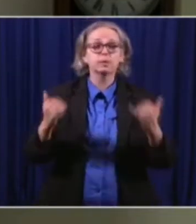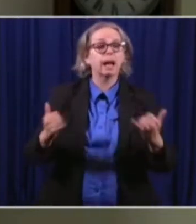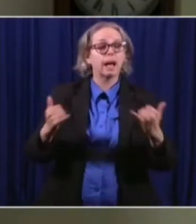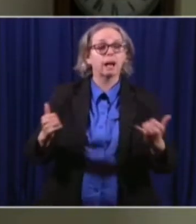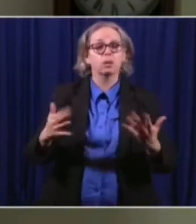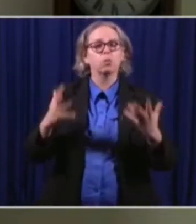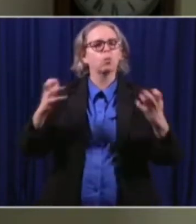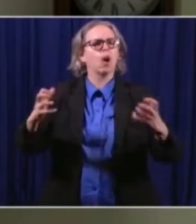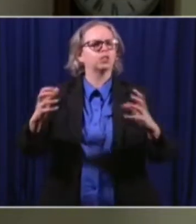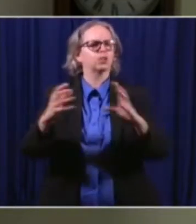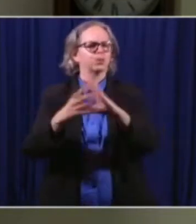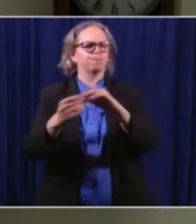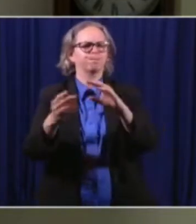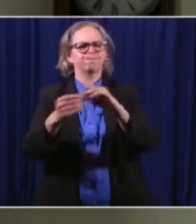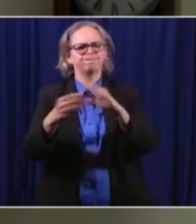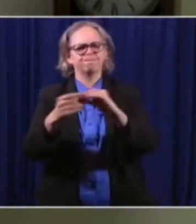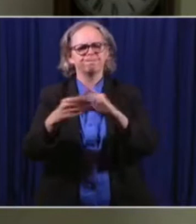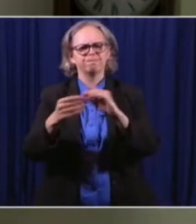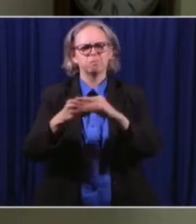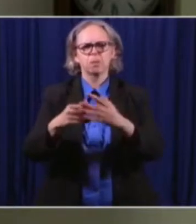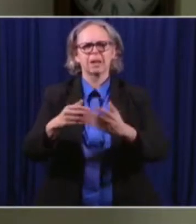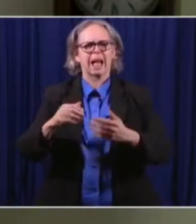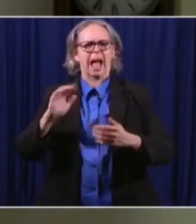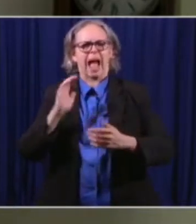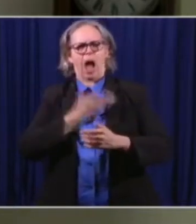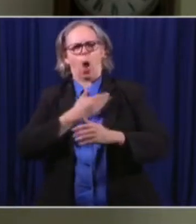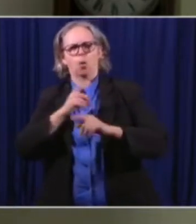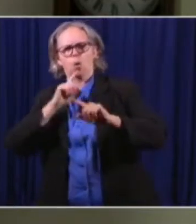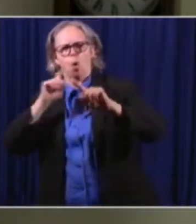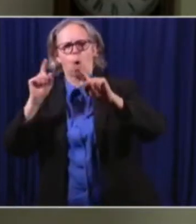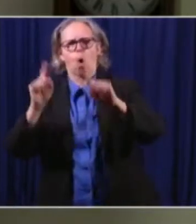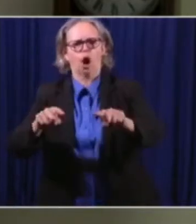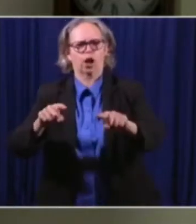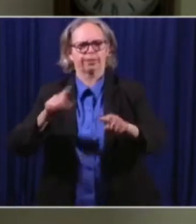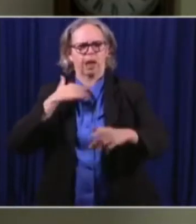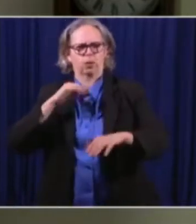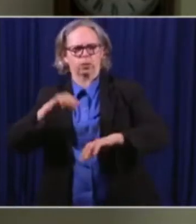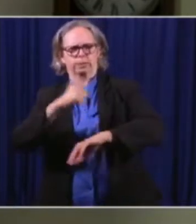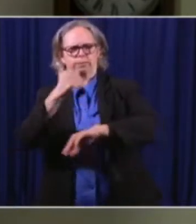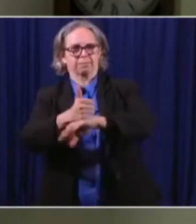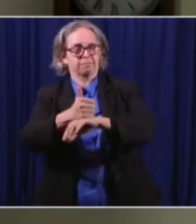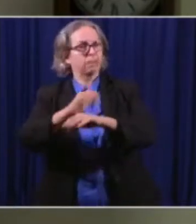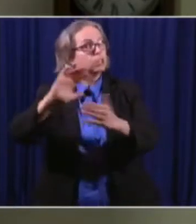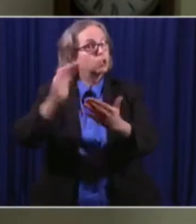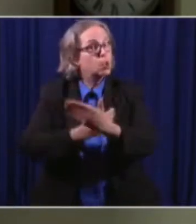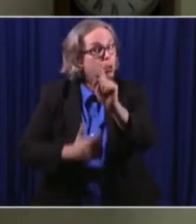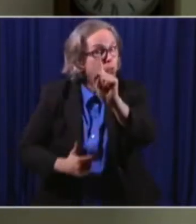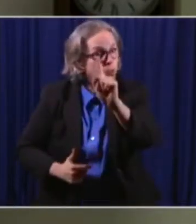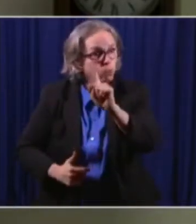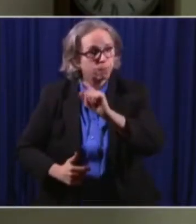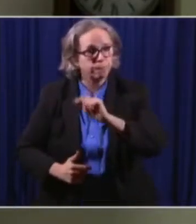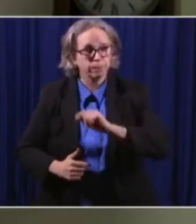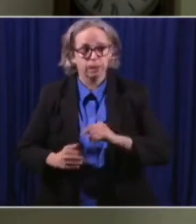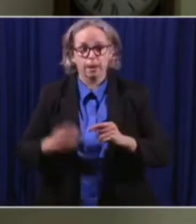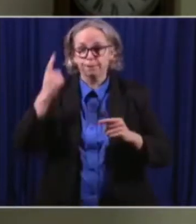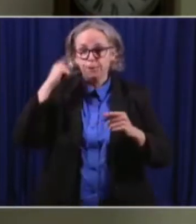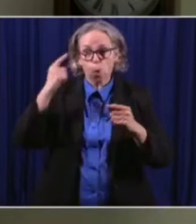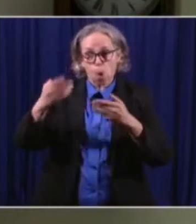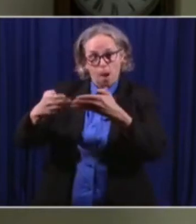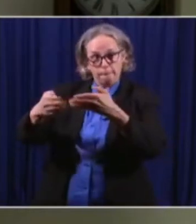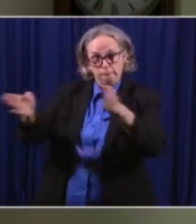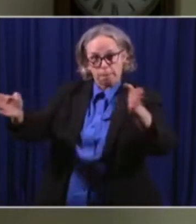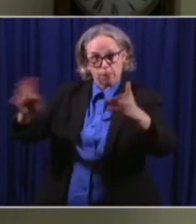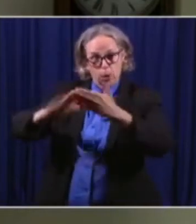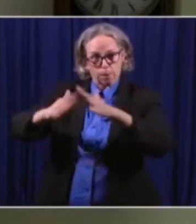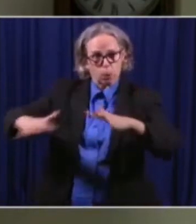to make sure that the public is in fact informed about what is going on with the students in